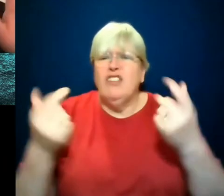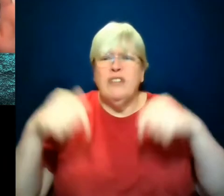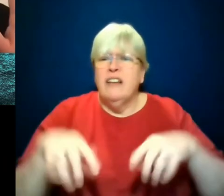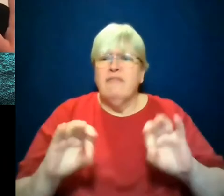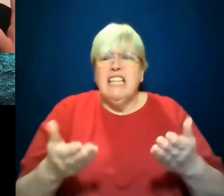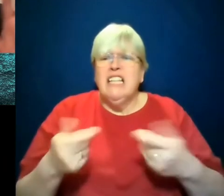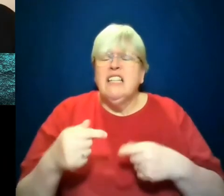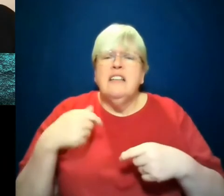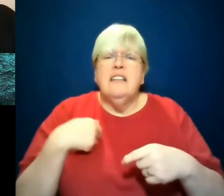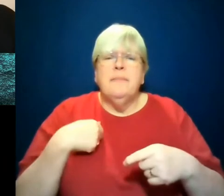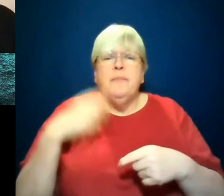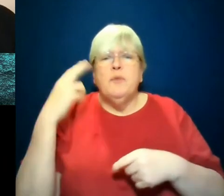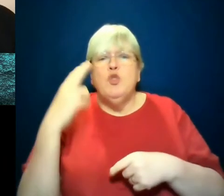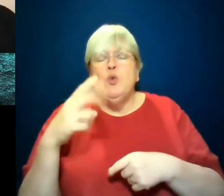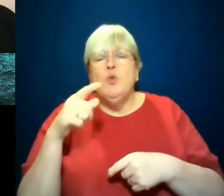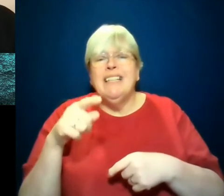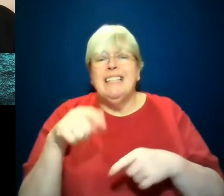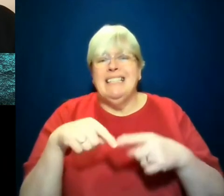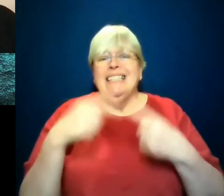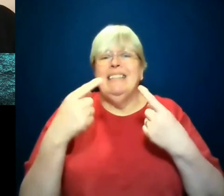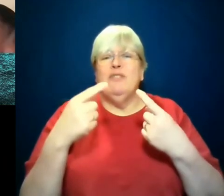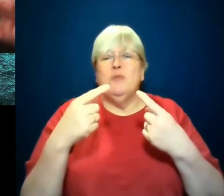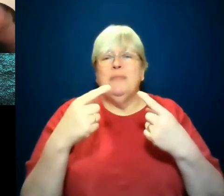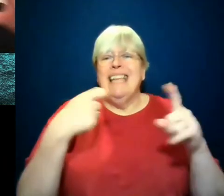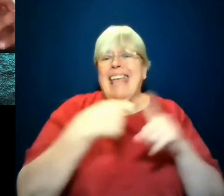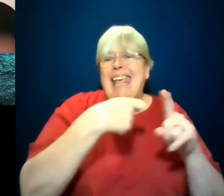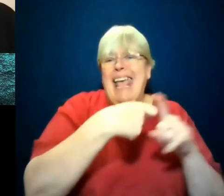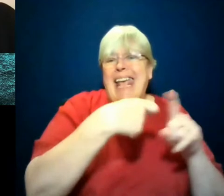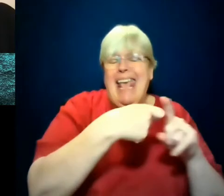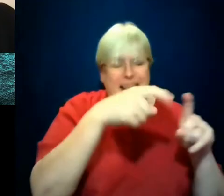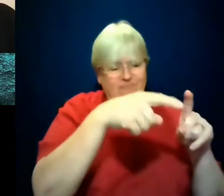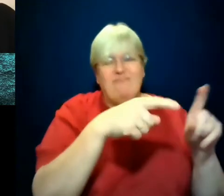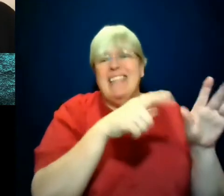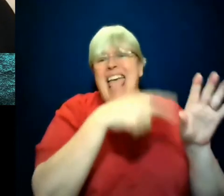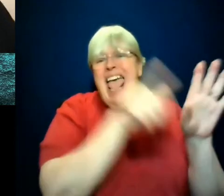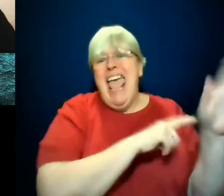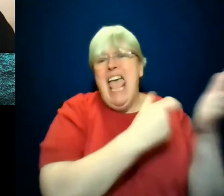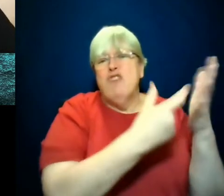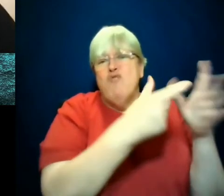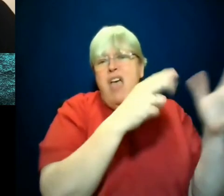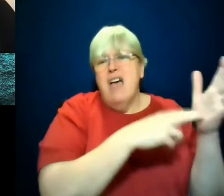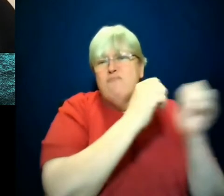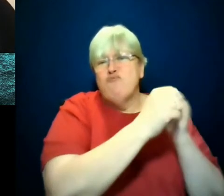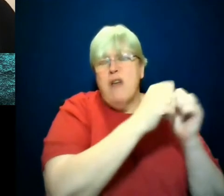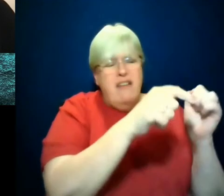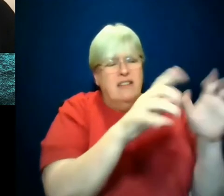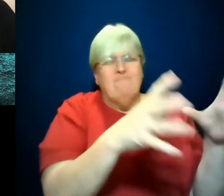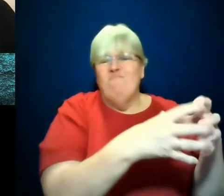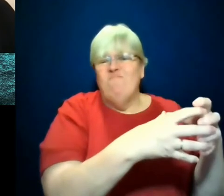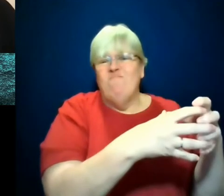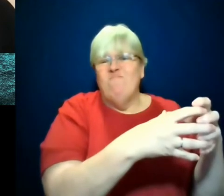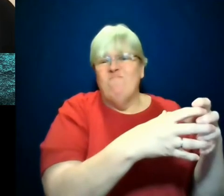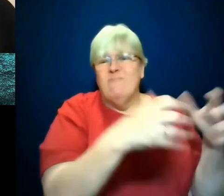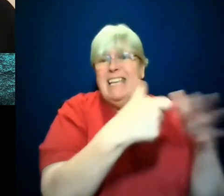difference between the Ku Klux Klan and the Aryan Brotherhood, or this segment of white supremacists, the Klan and the White Citizens